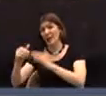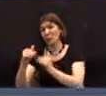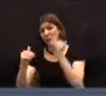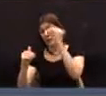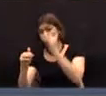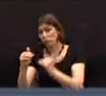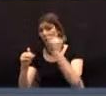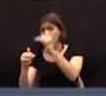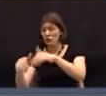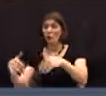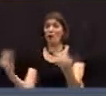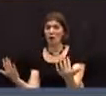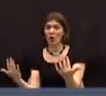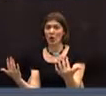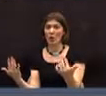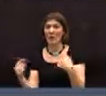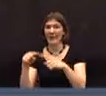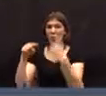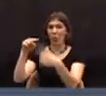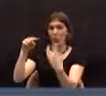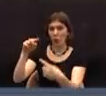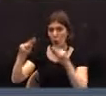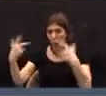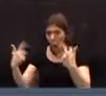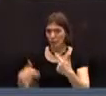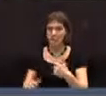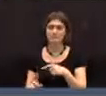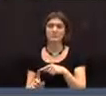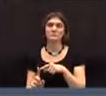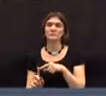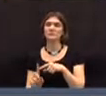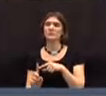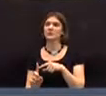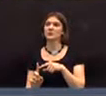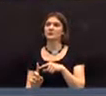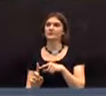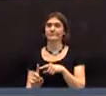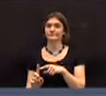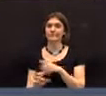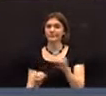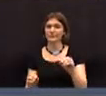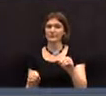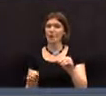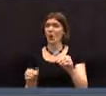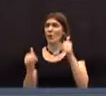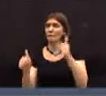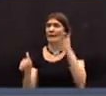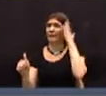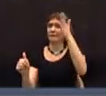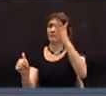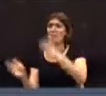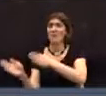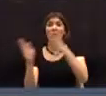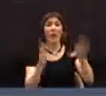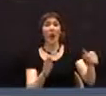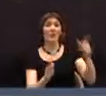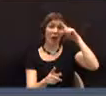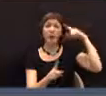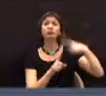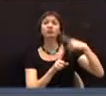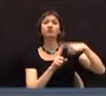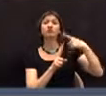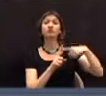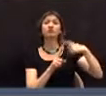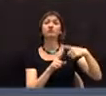Brattleboro is going down and, you know, there's, you know, no bright future. And then there's another side of people who think there is a bright